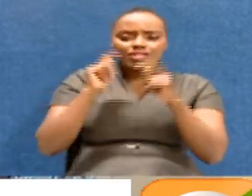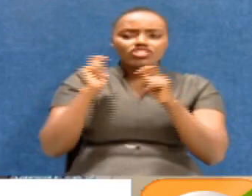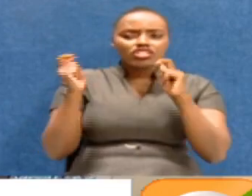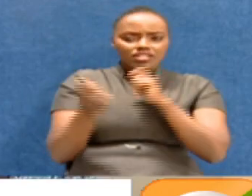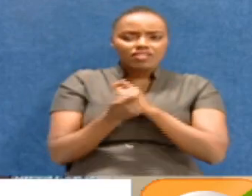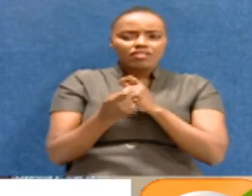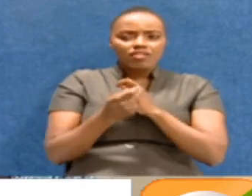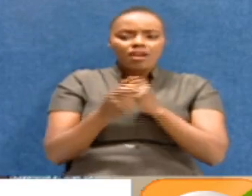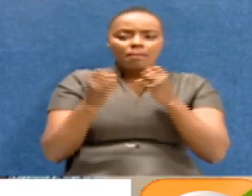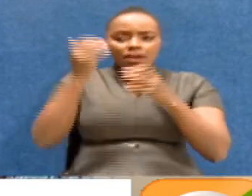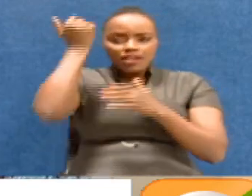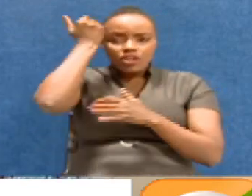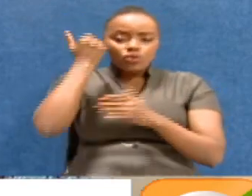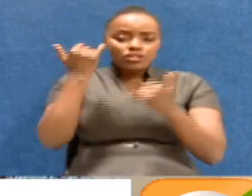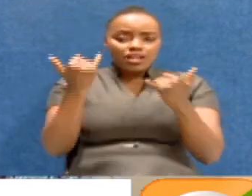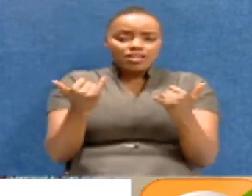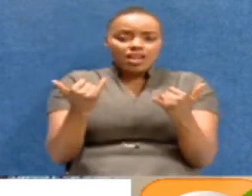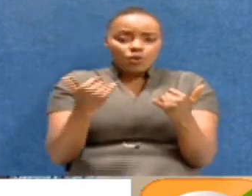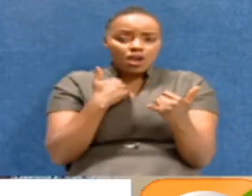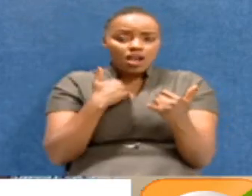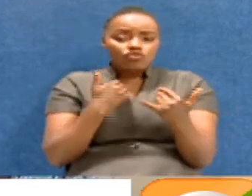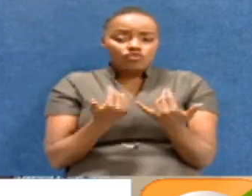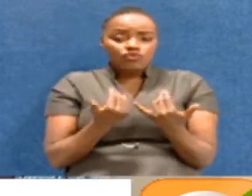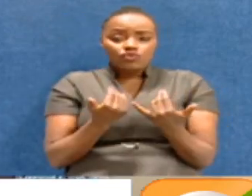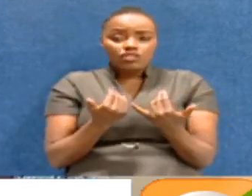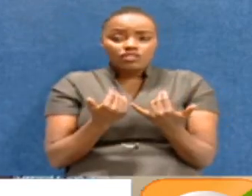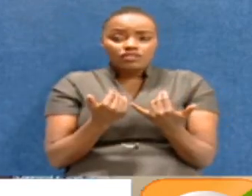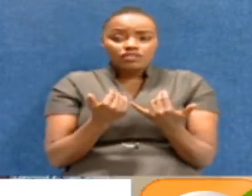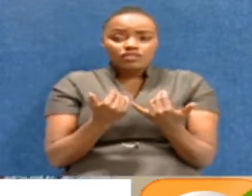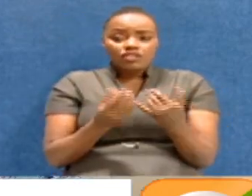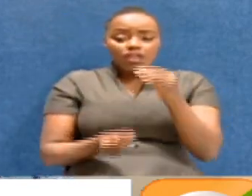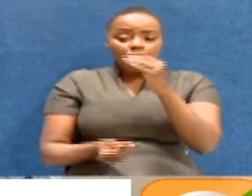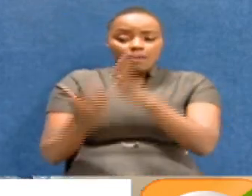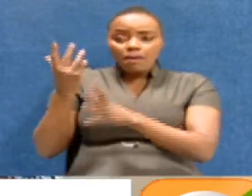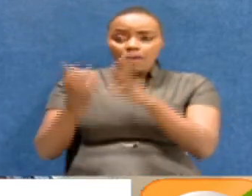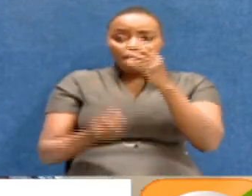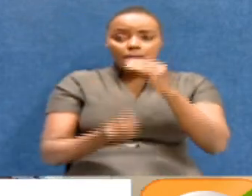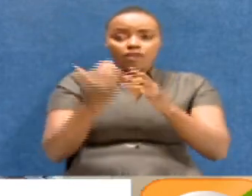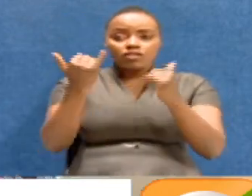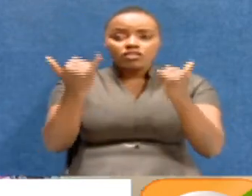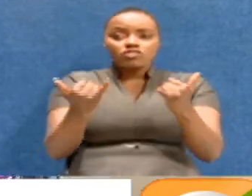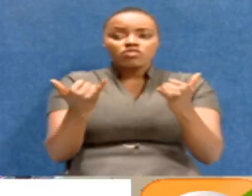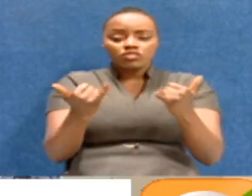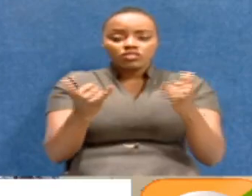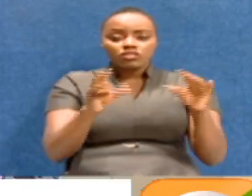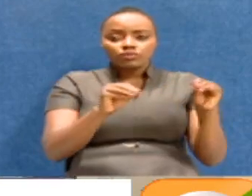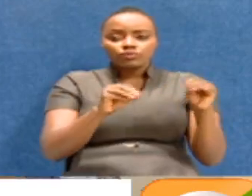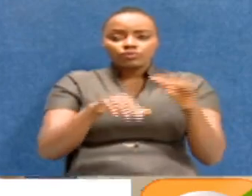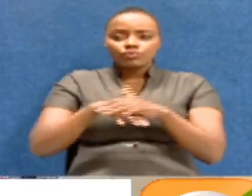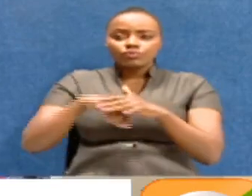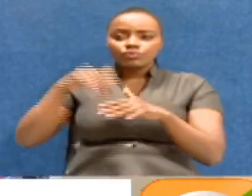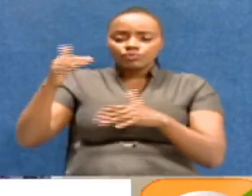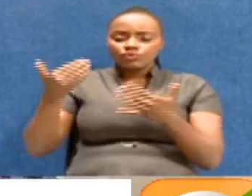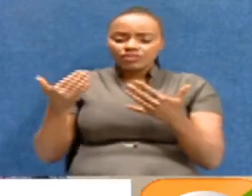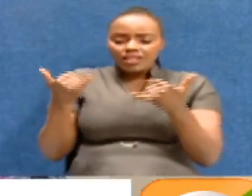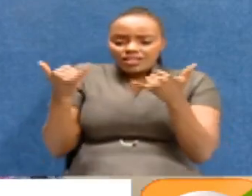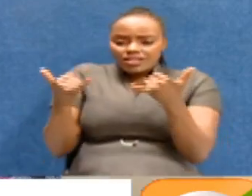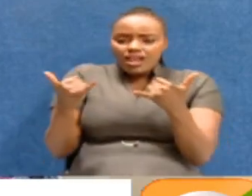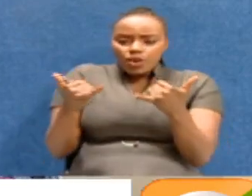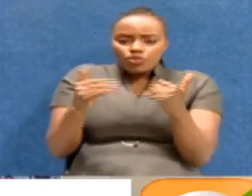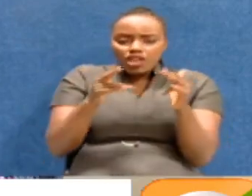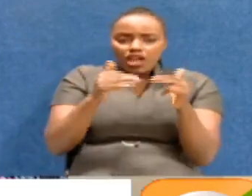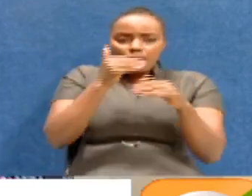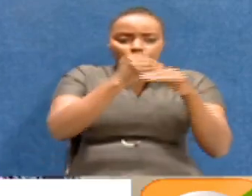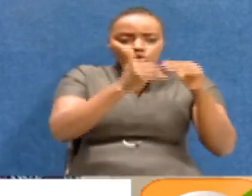And quite a number of courts have now been unveiled. Okay. Now, we are now moving out of the physical court